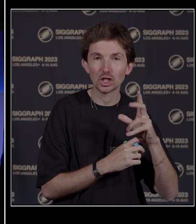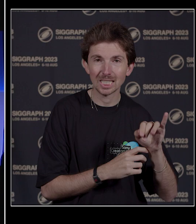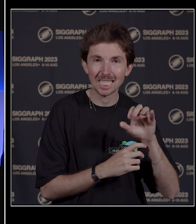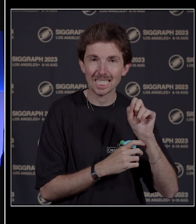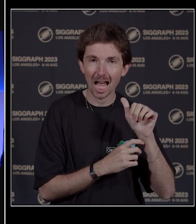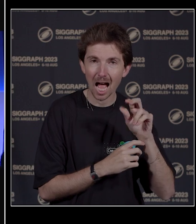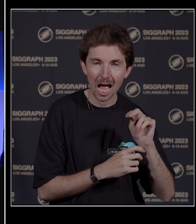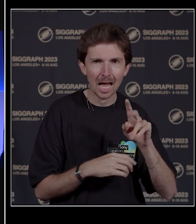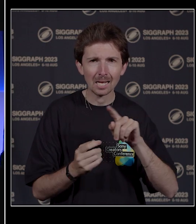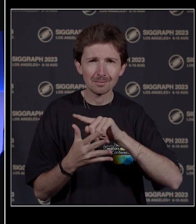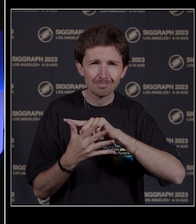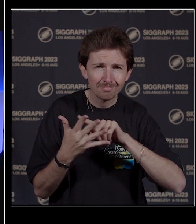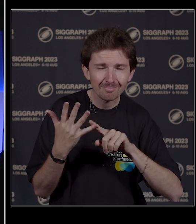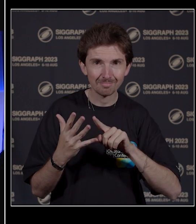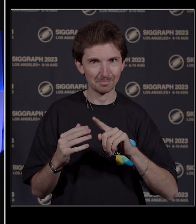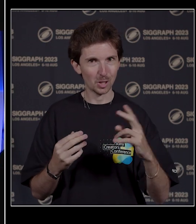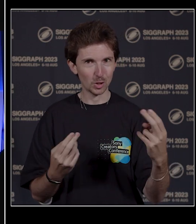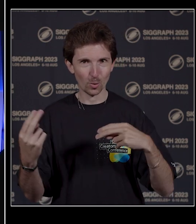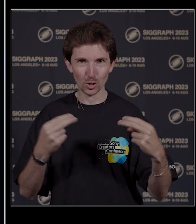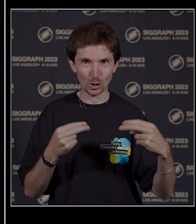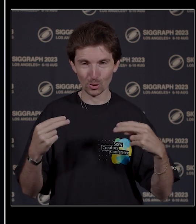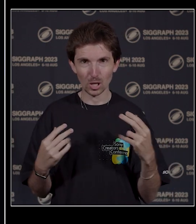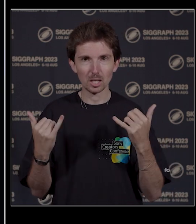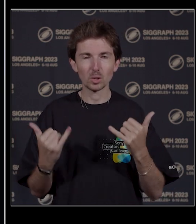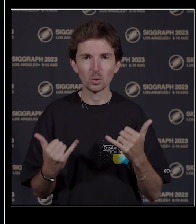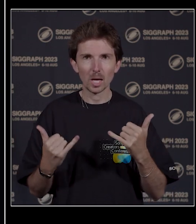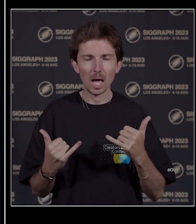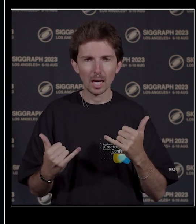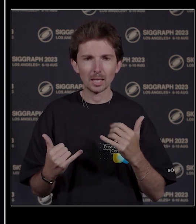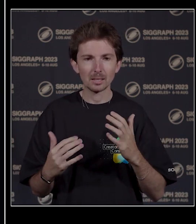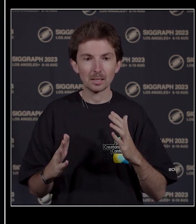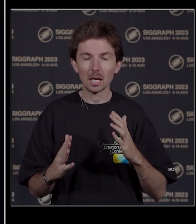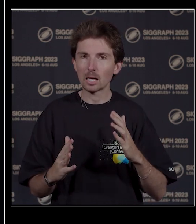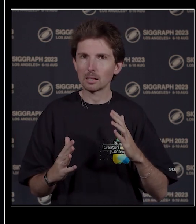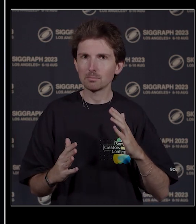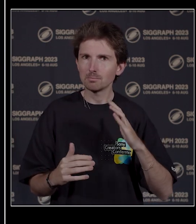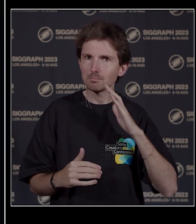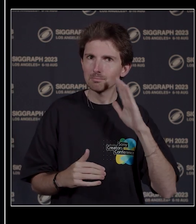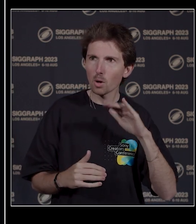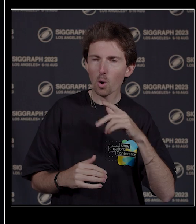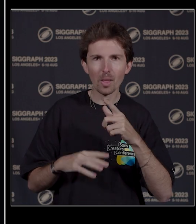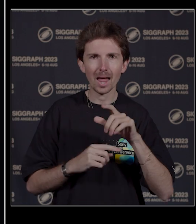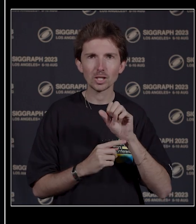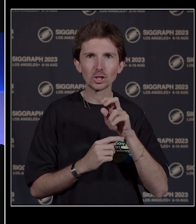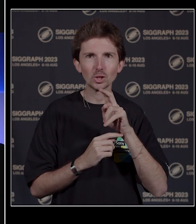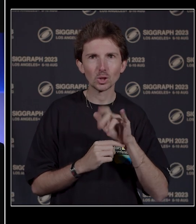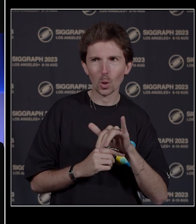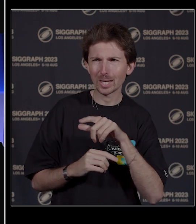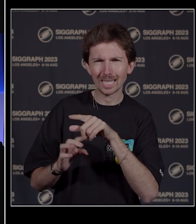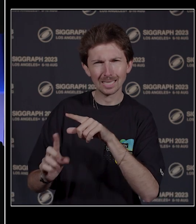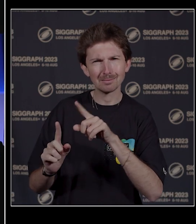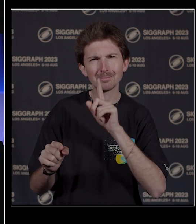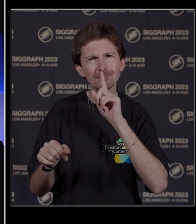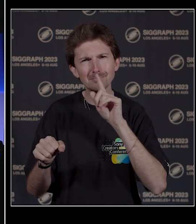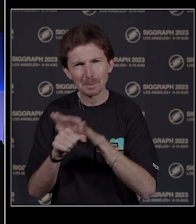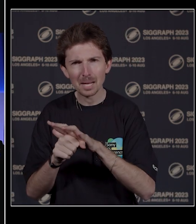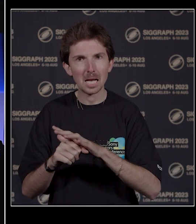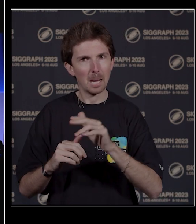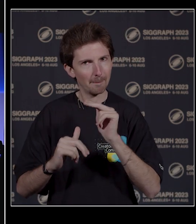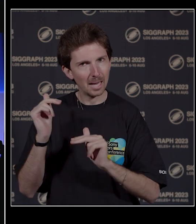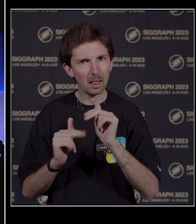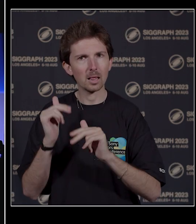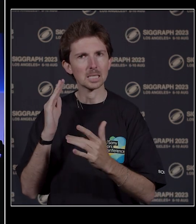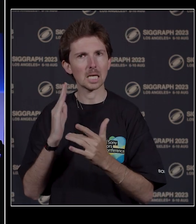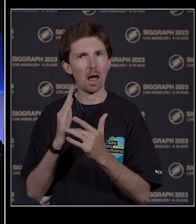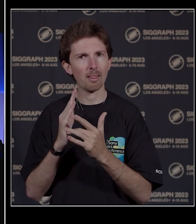And I hope you've been able to demonstrate Sony's commitment to build a technology that